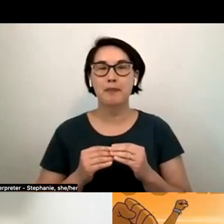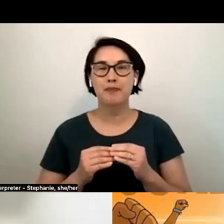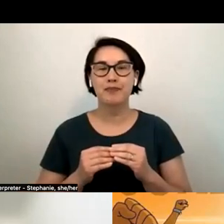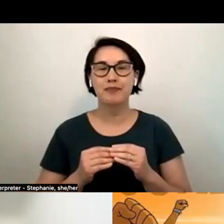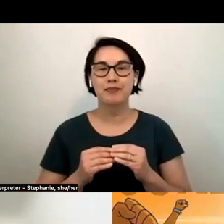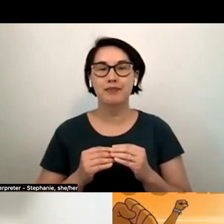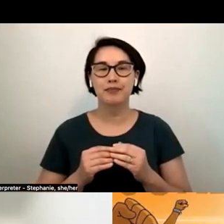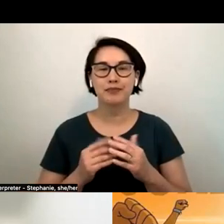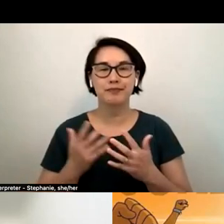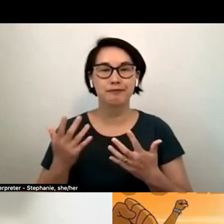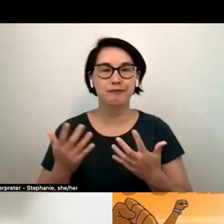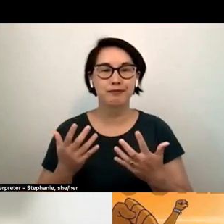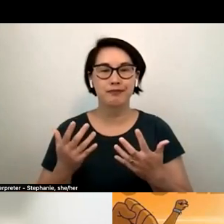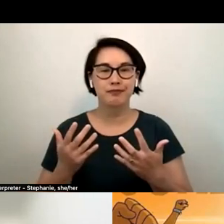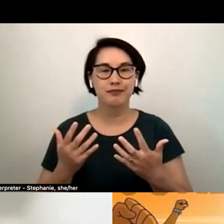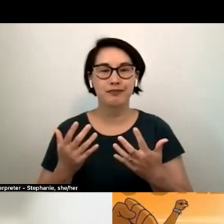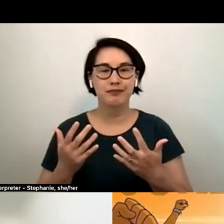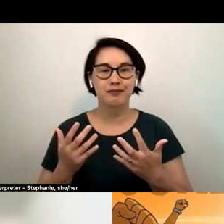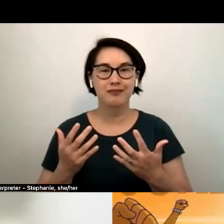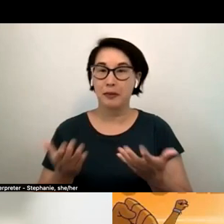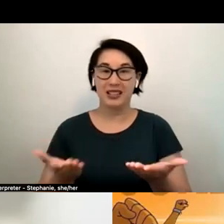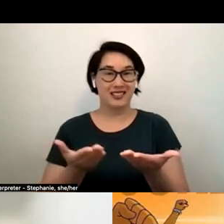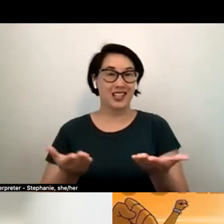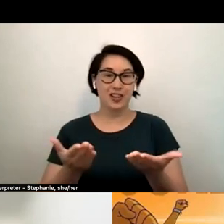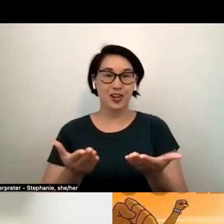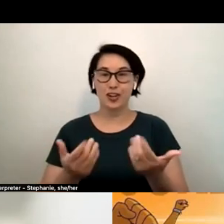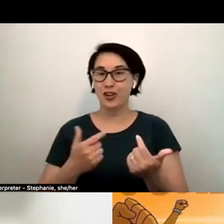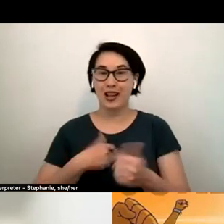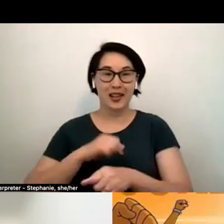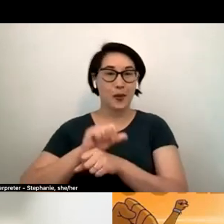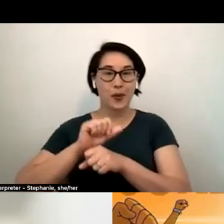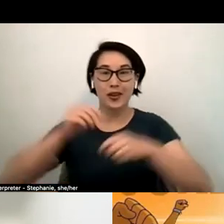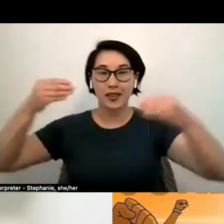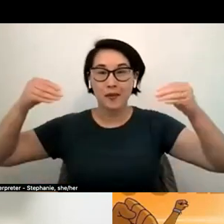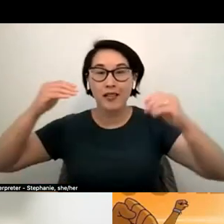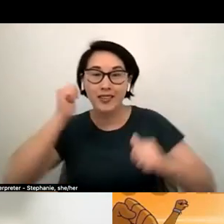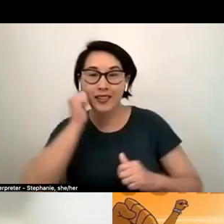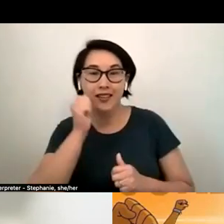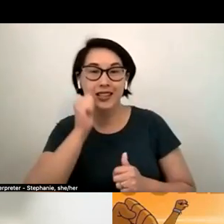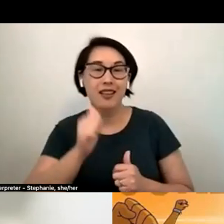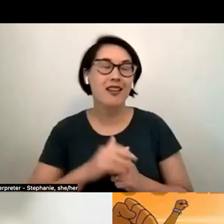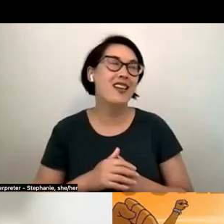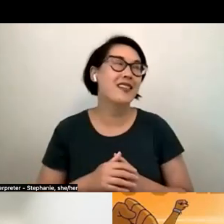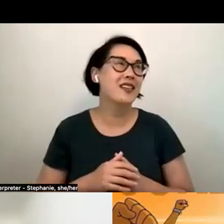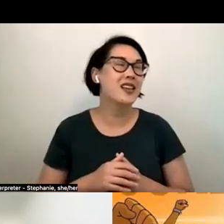just just here being at the market every day like uh we have the like